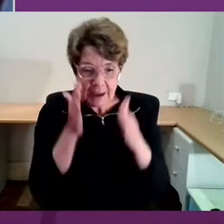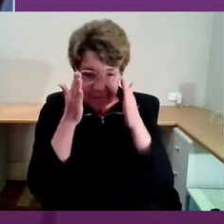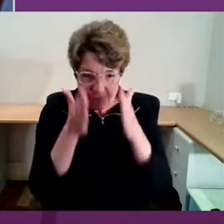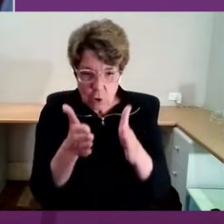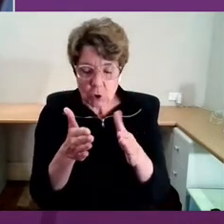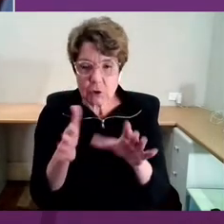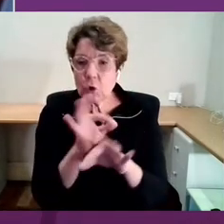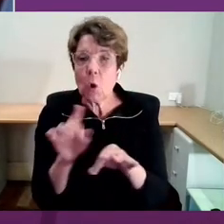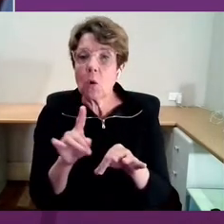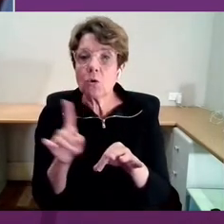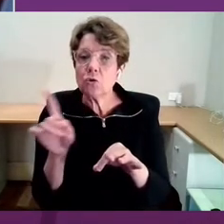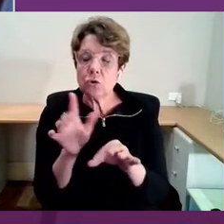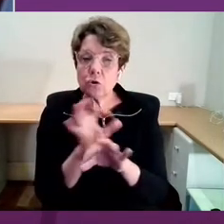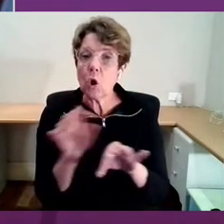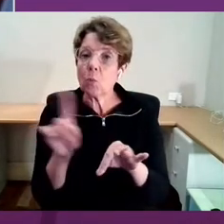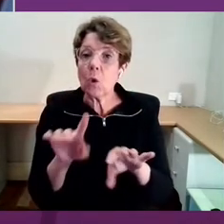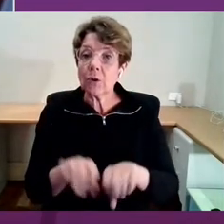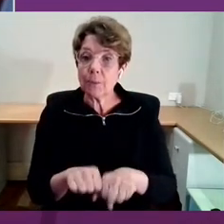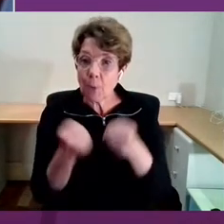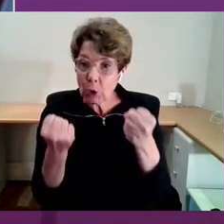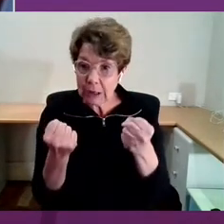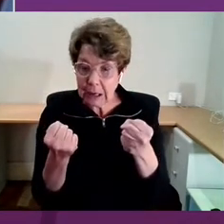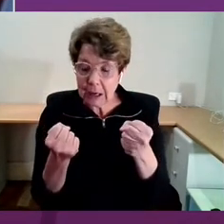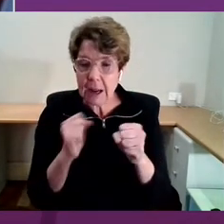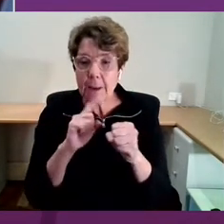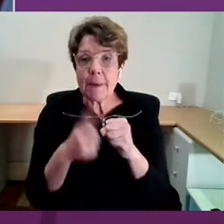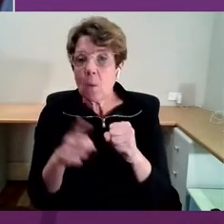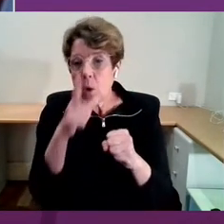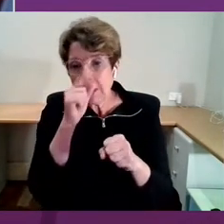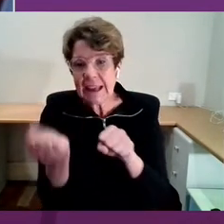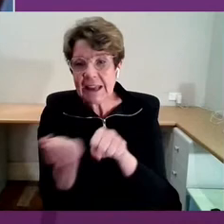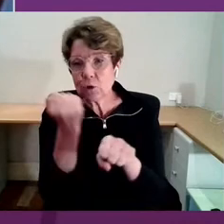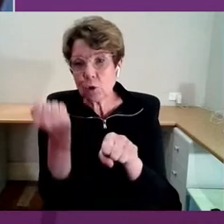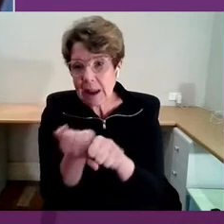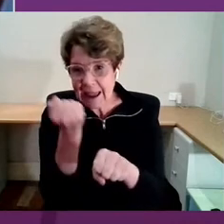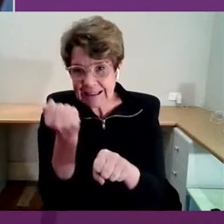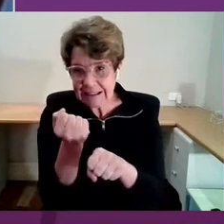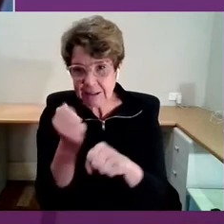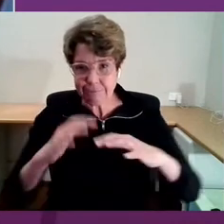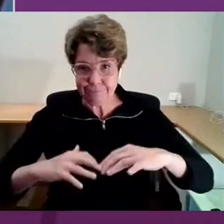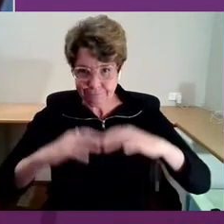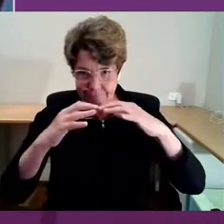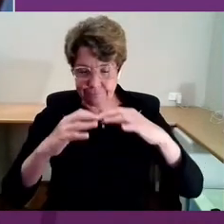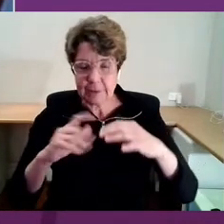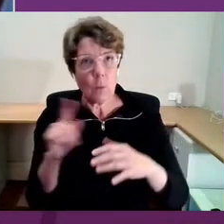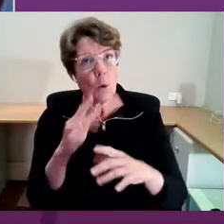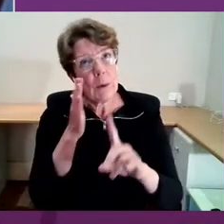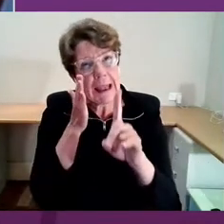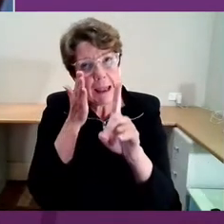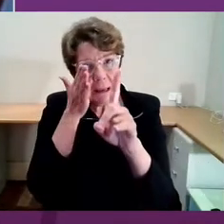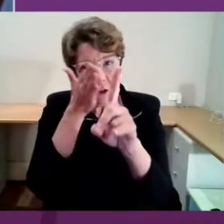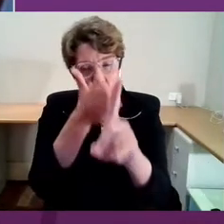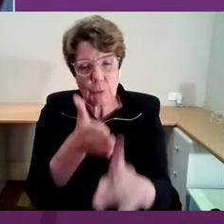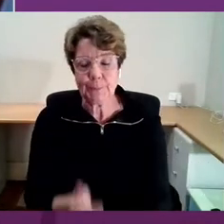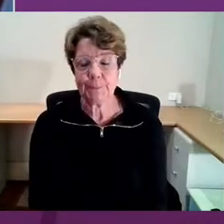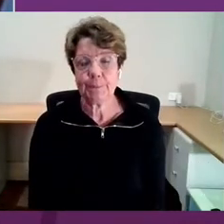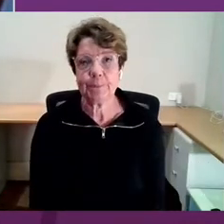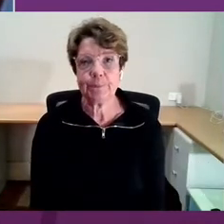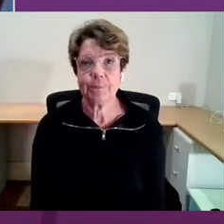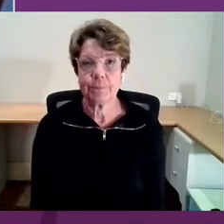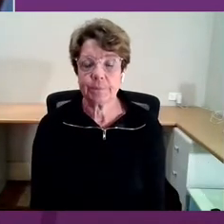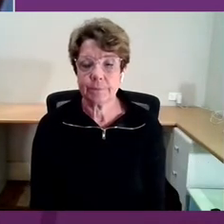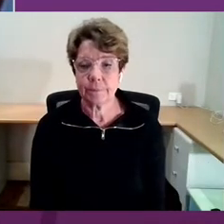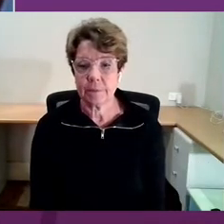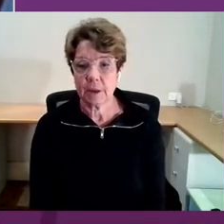broken but on what we can create and where we're moving towards. Coming from a hierarchy